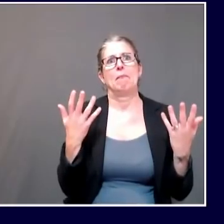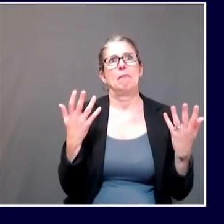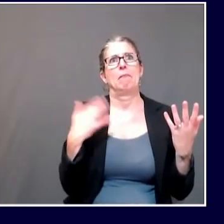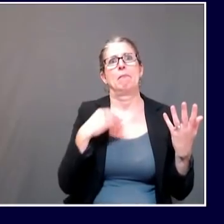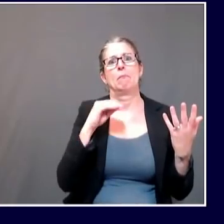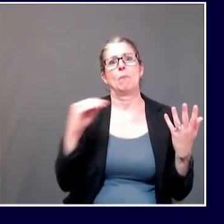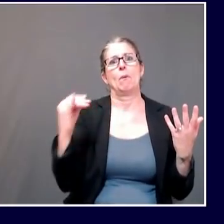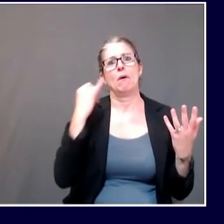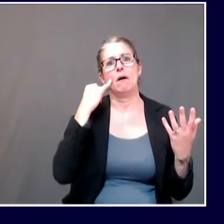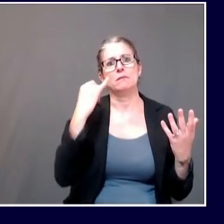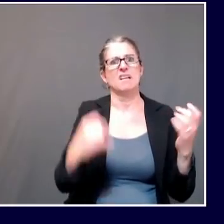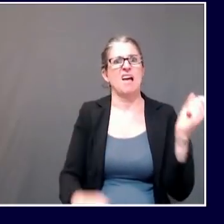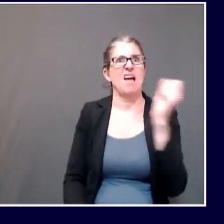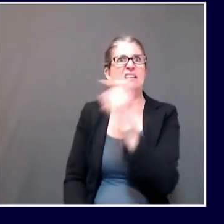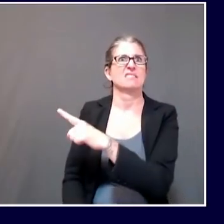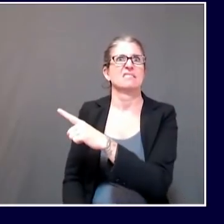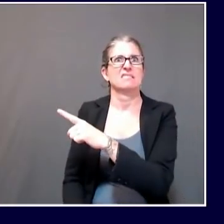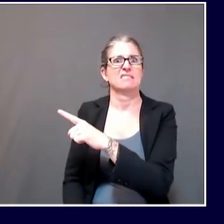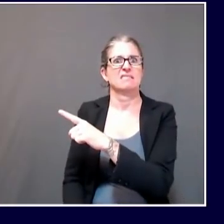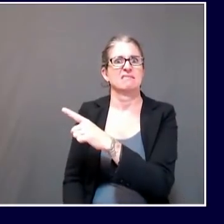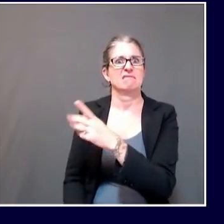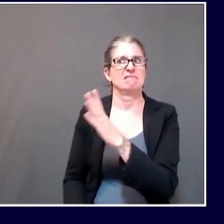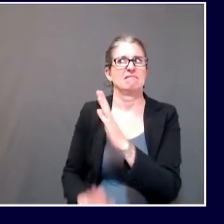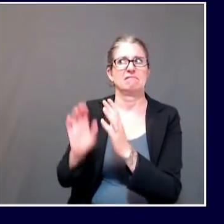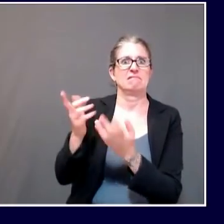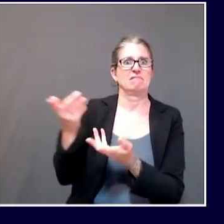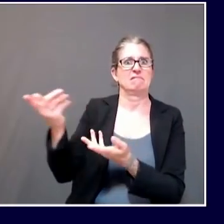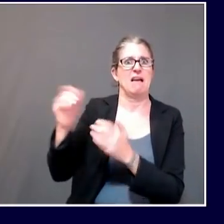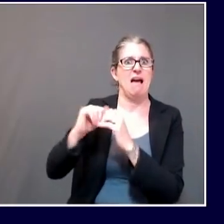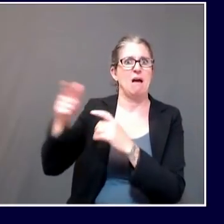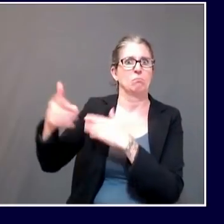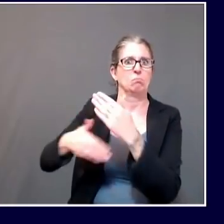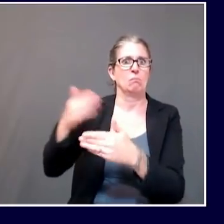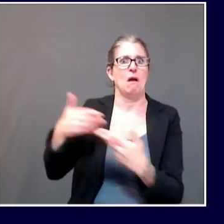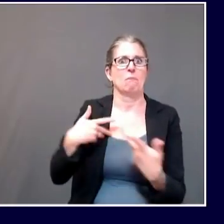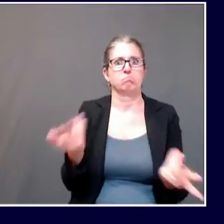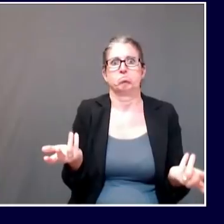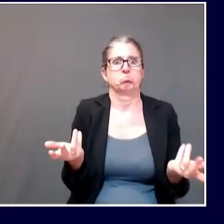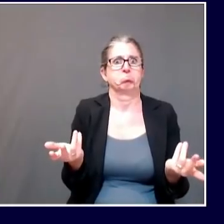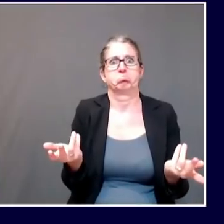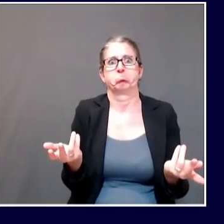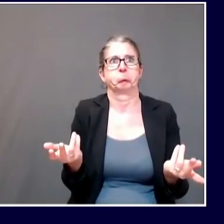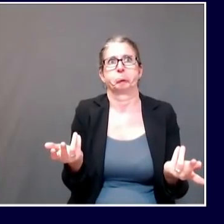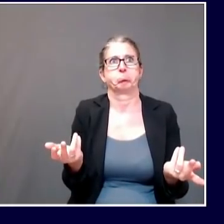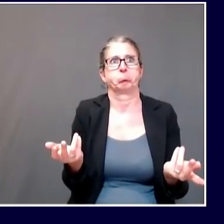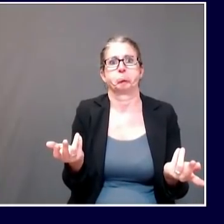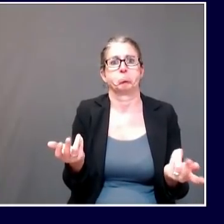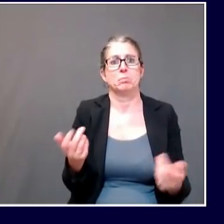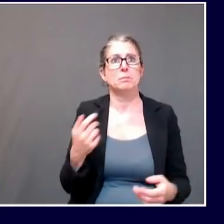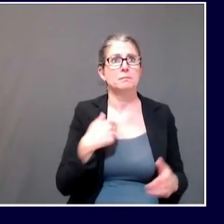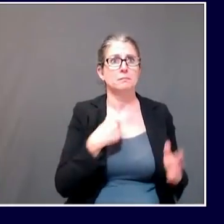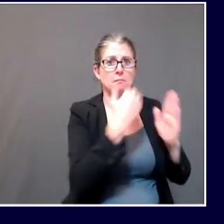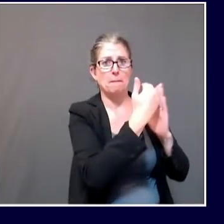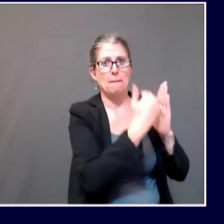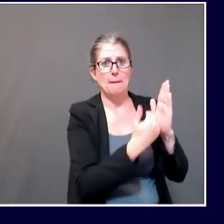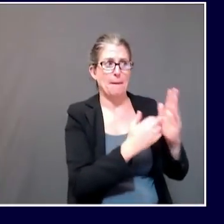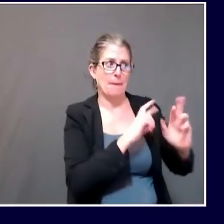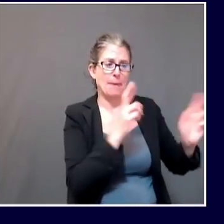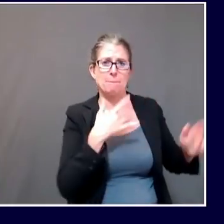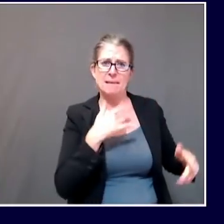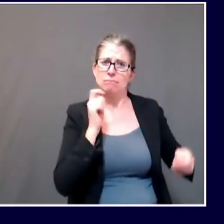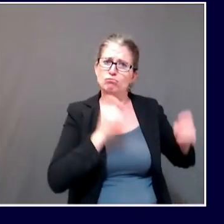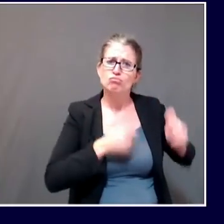respectful of process pulling back. We do update our guidance frequently, um, because the science changes. We